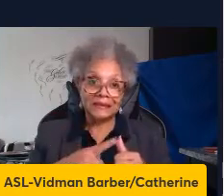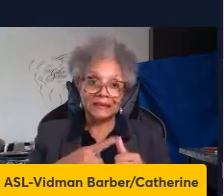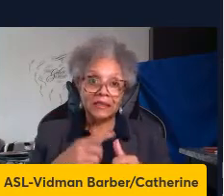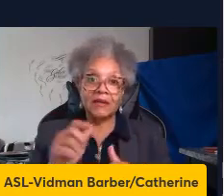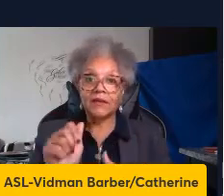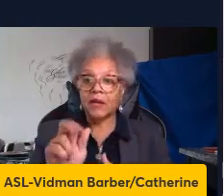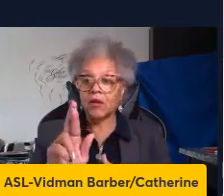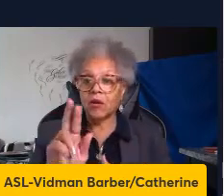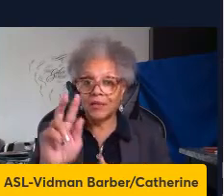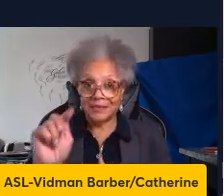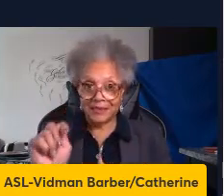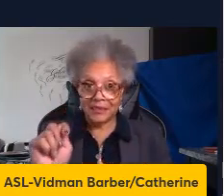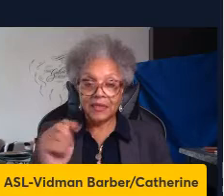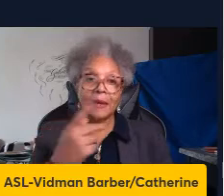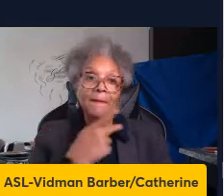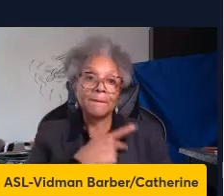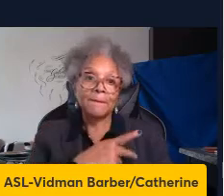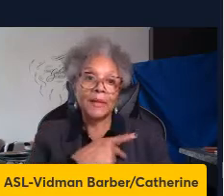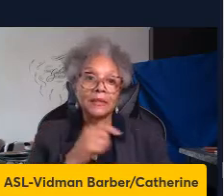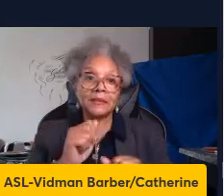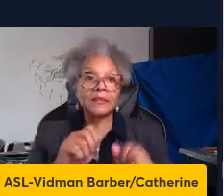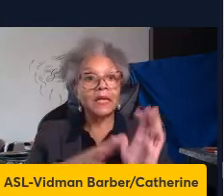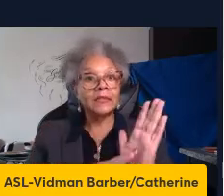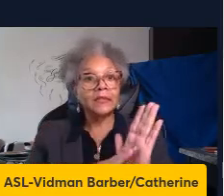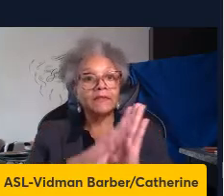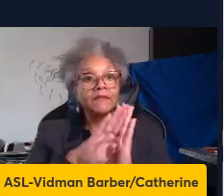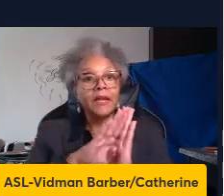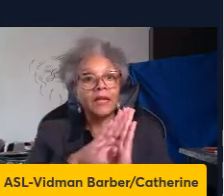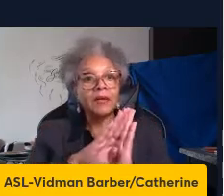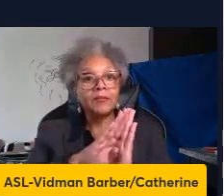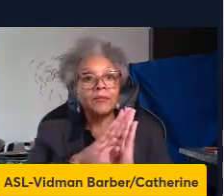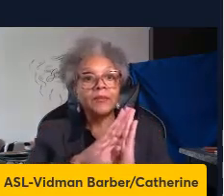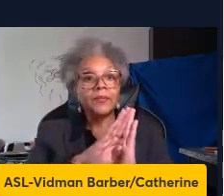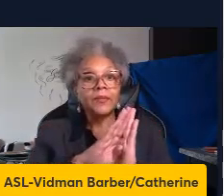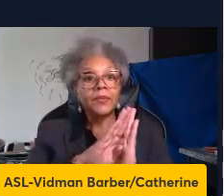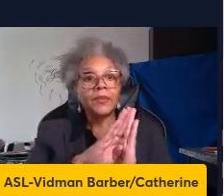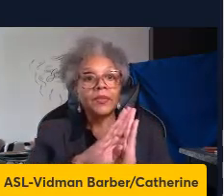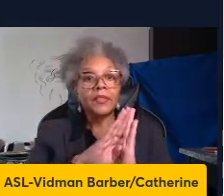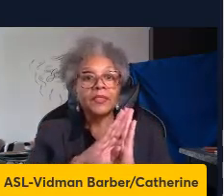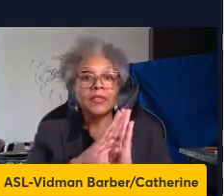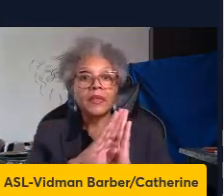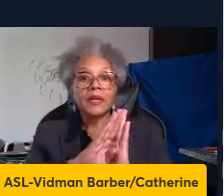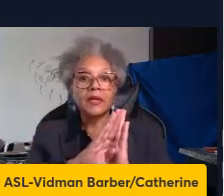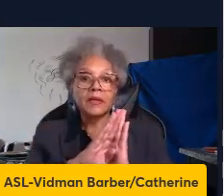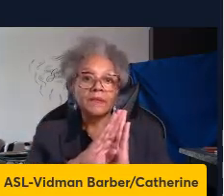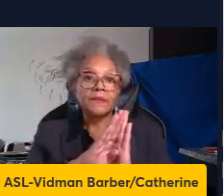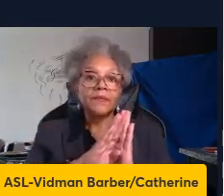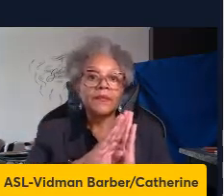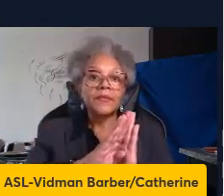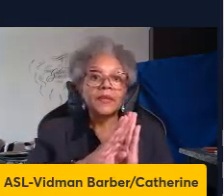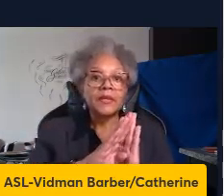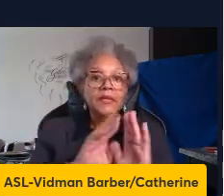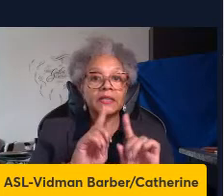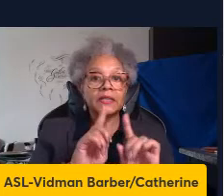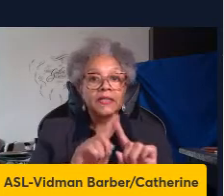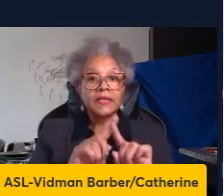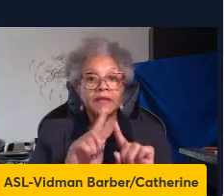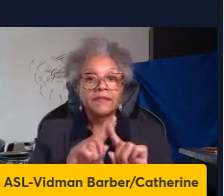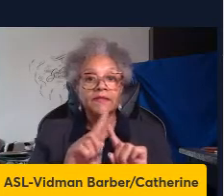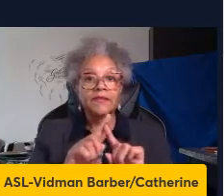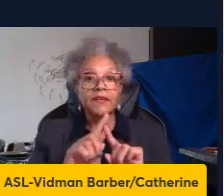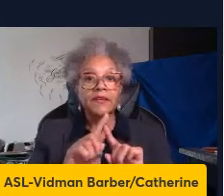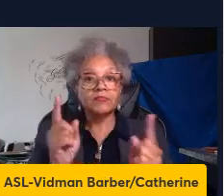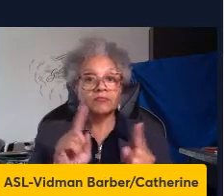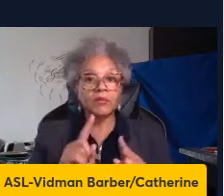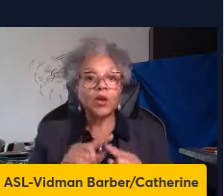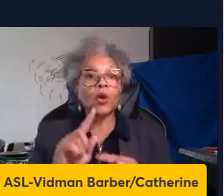patients can develop immune reconstitution syndrome which happens when they start the anti-TB treatment